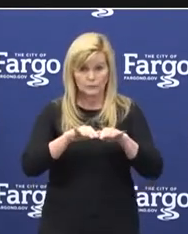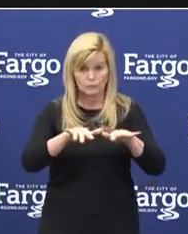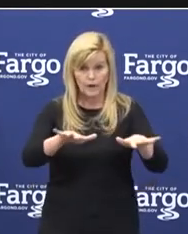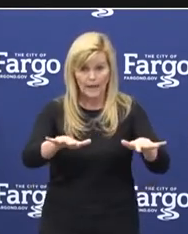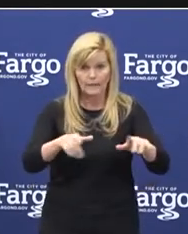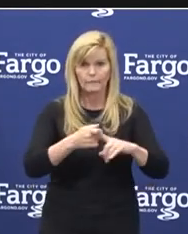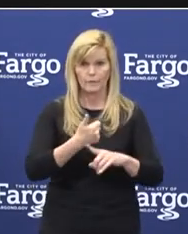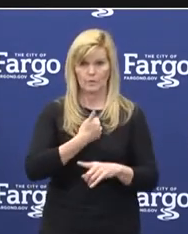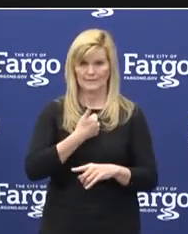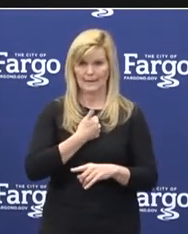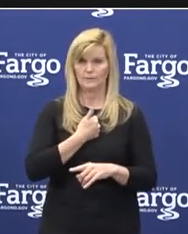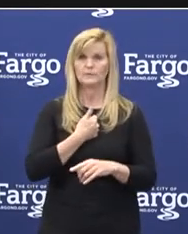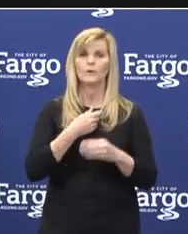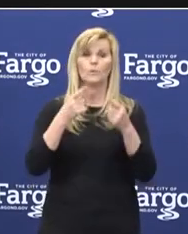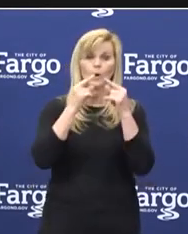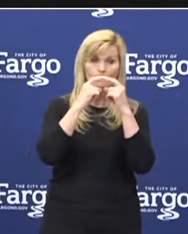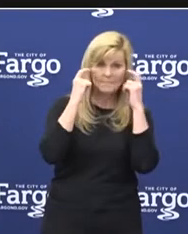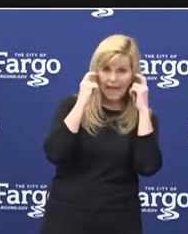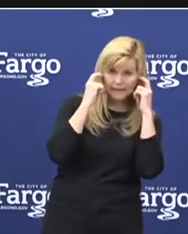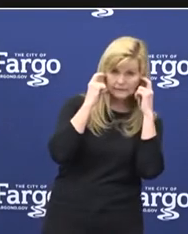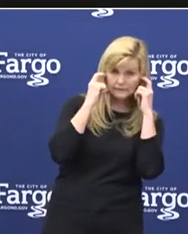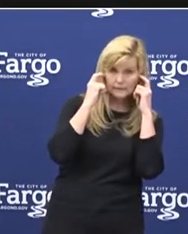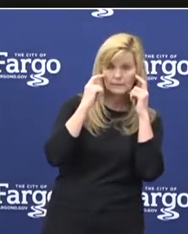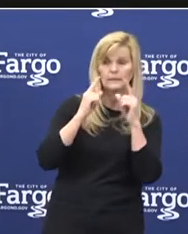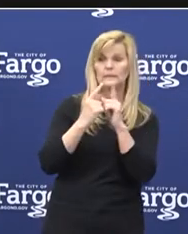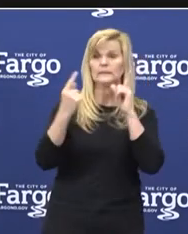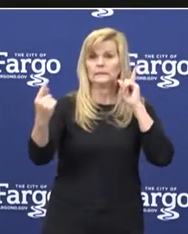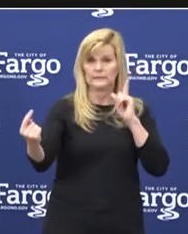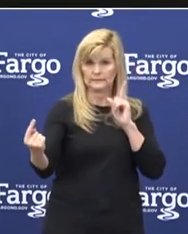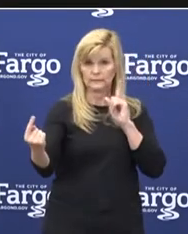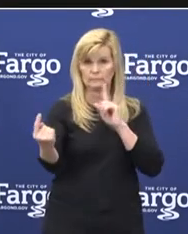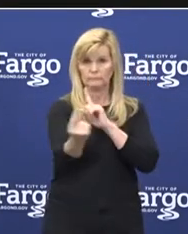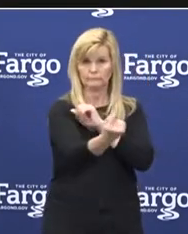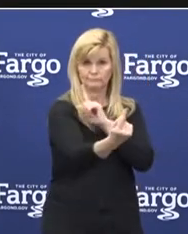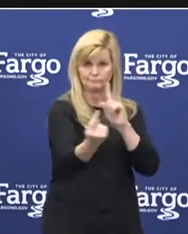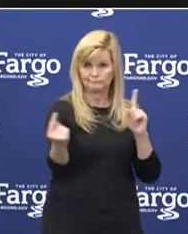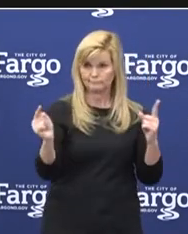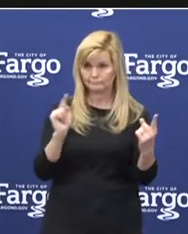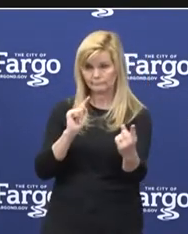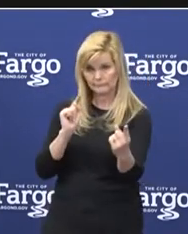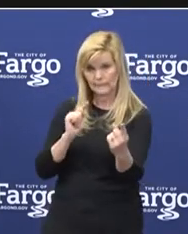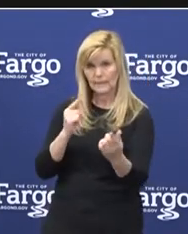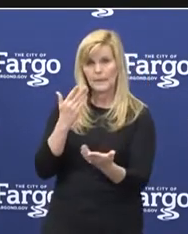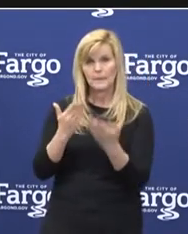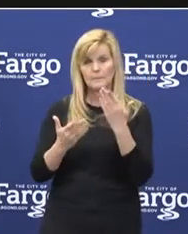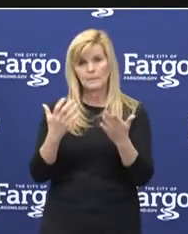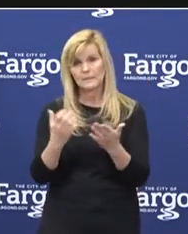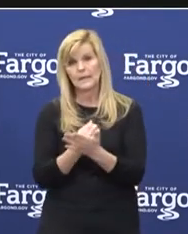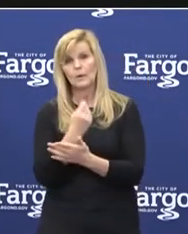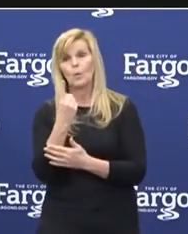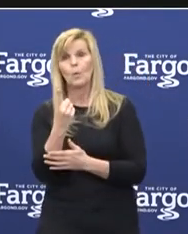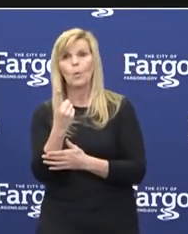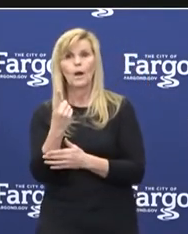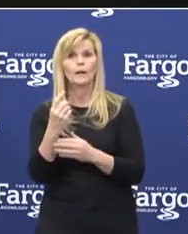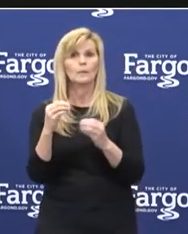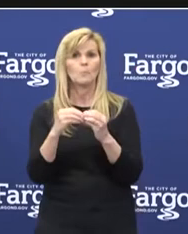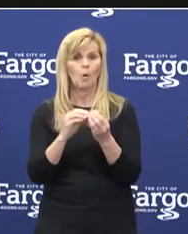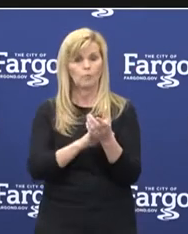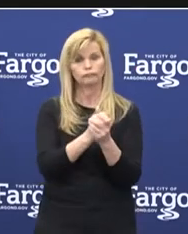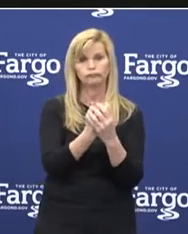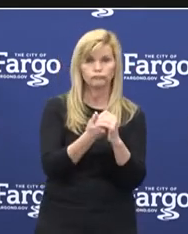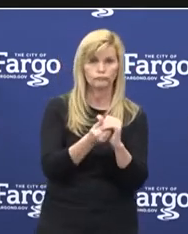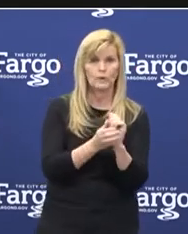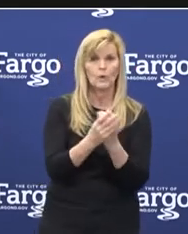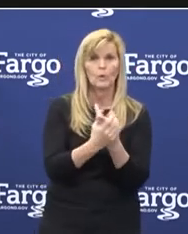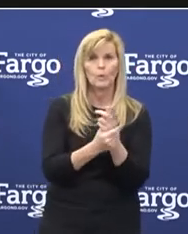Wearing masks when you're around others, socially distancing when you're out, maybe taking one extra pass with a sanitizing wipe on the